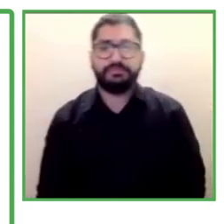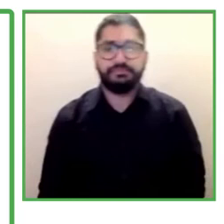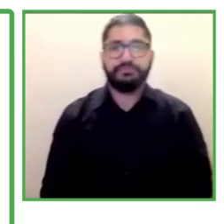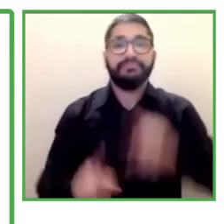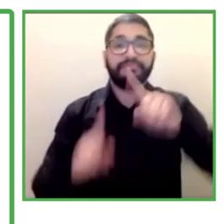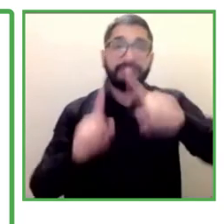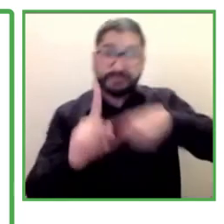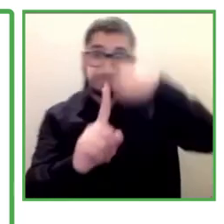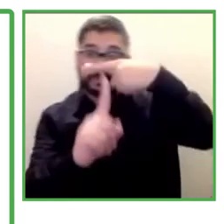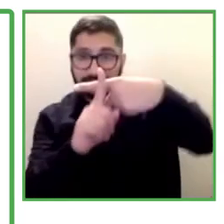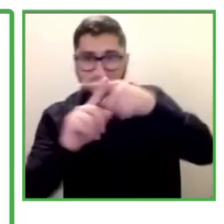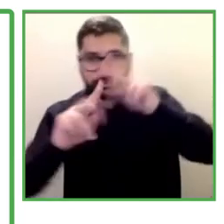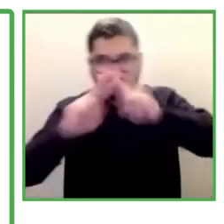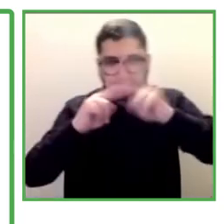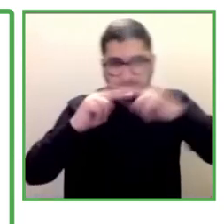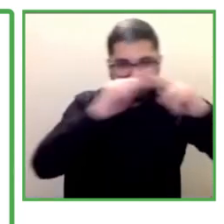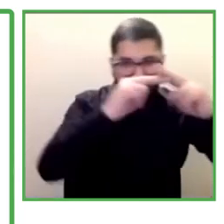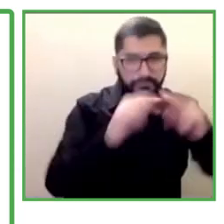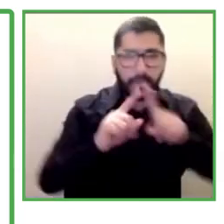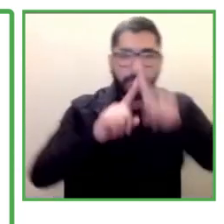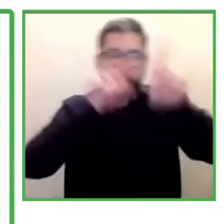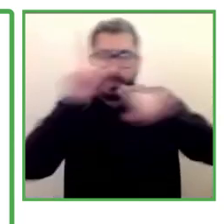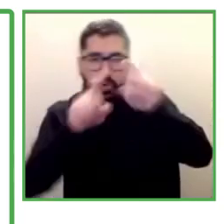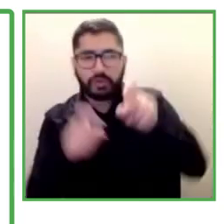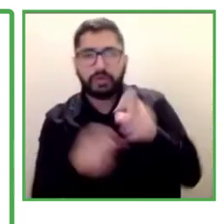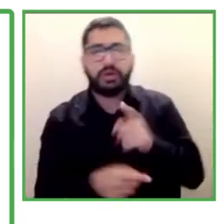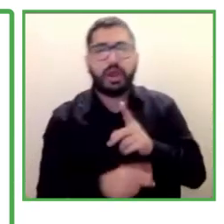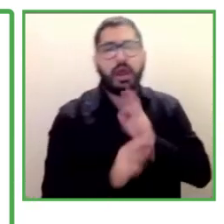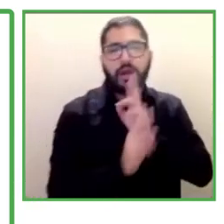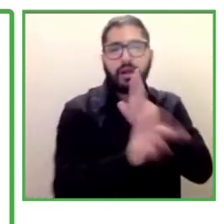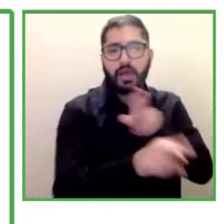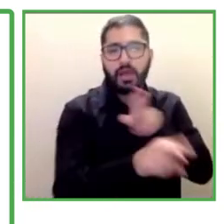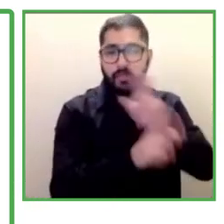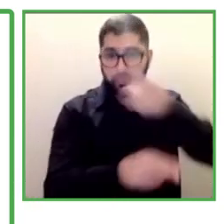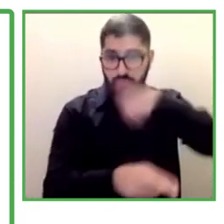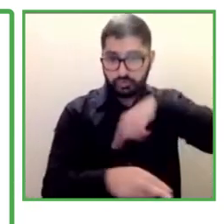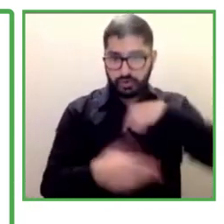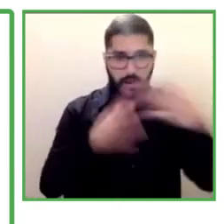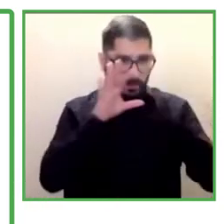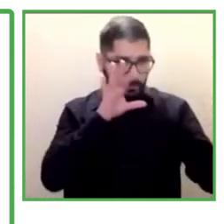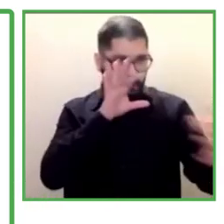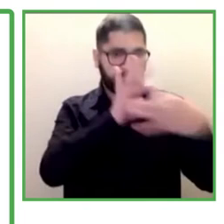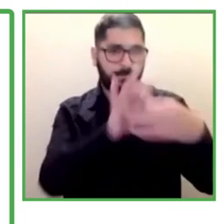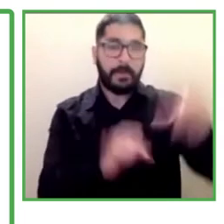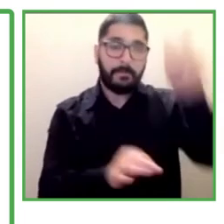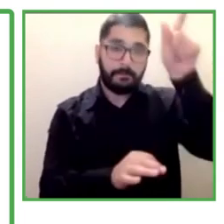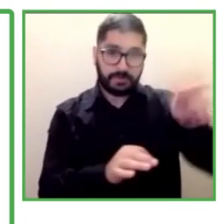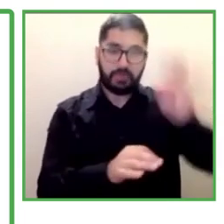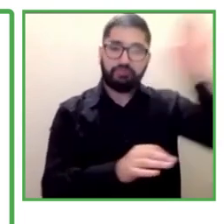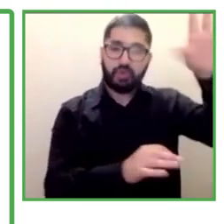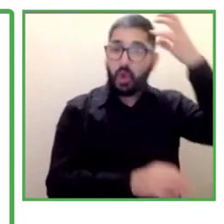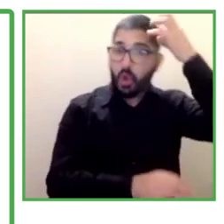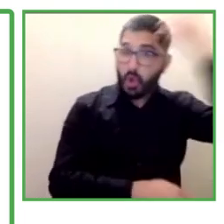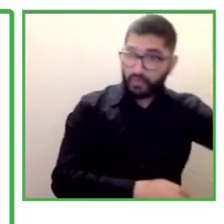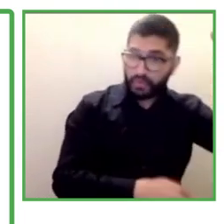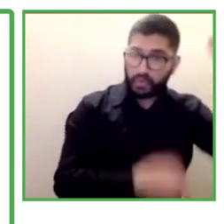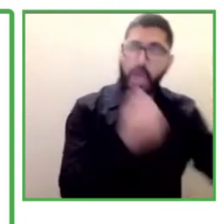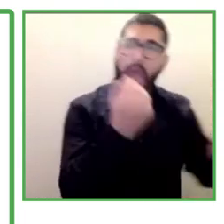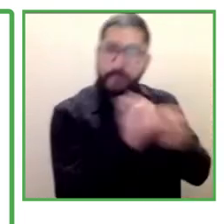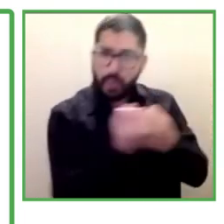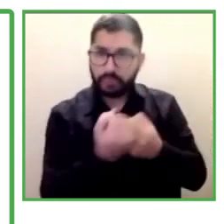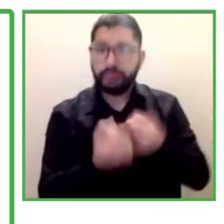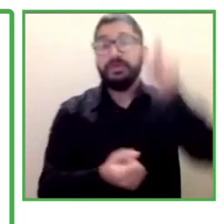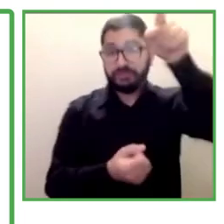also solve different questions and inquiries and we are a support. Even though the